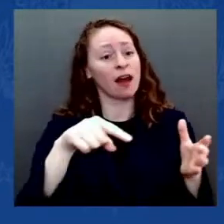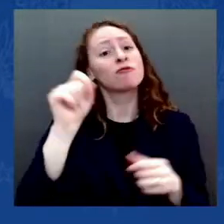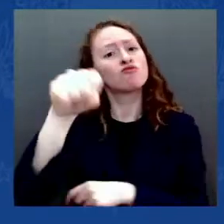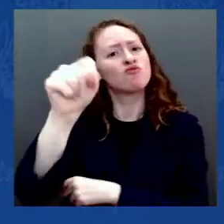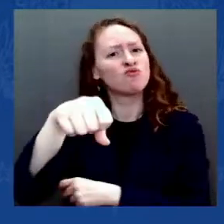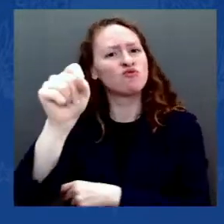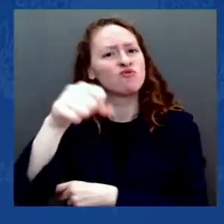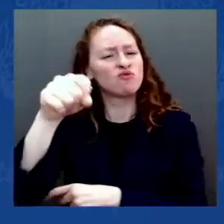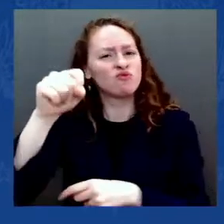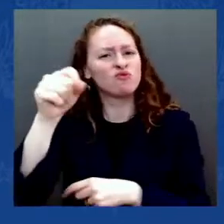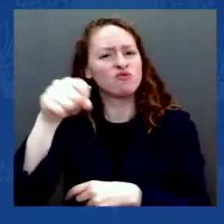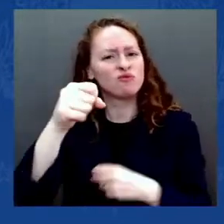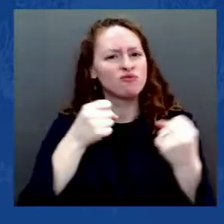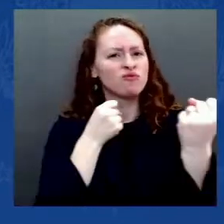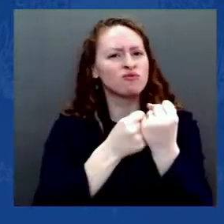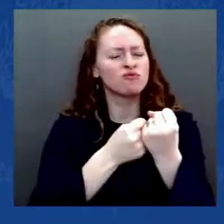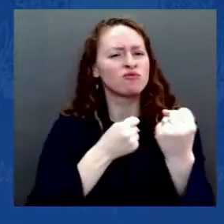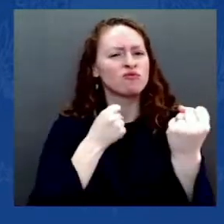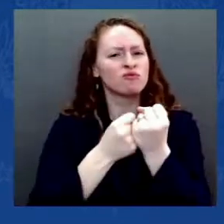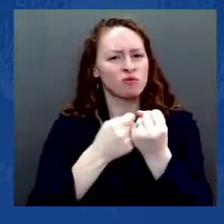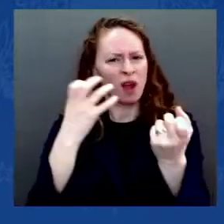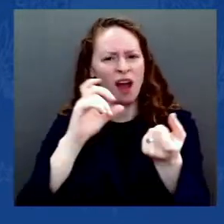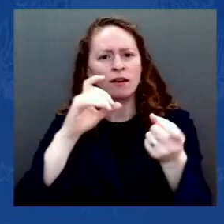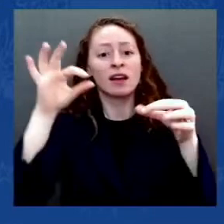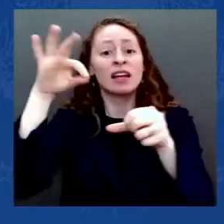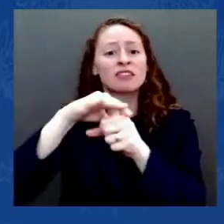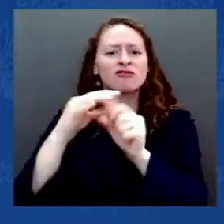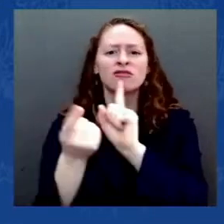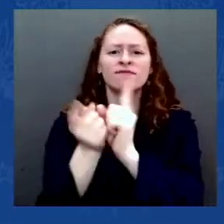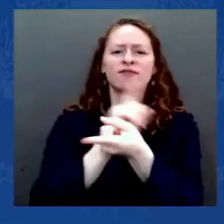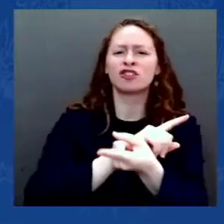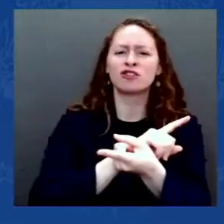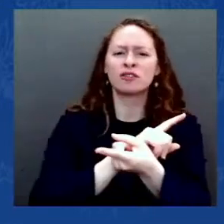Lincoln, Eisenhower, Reagan, the Bushes.